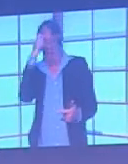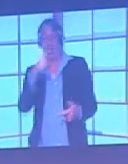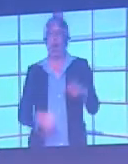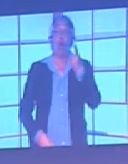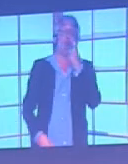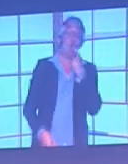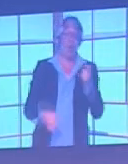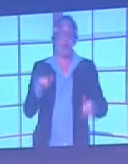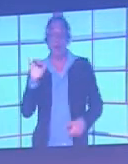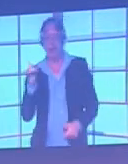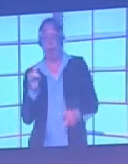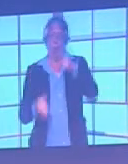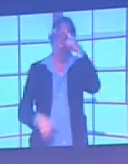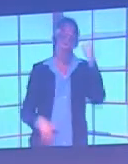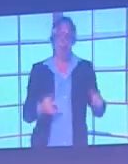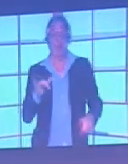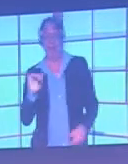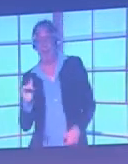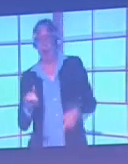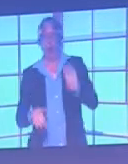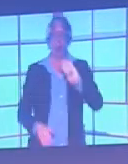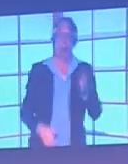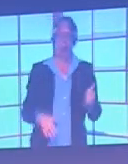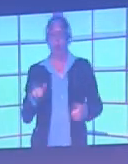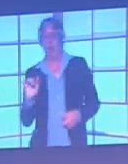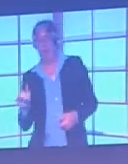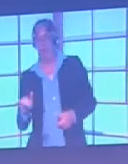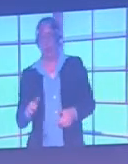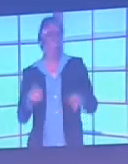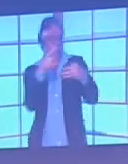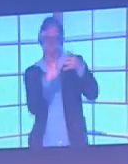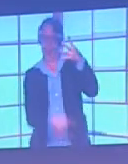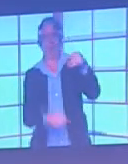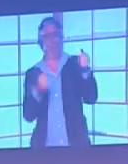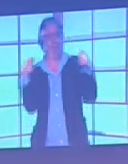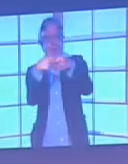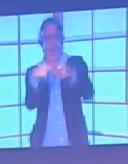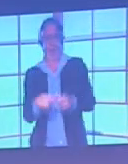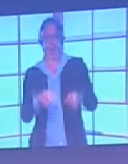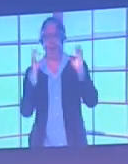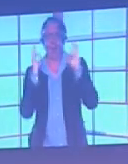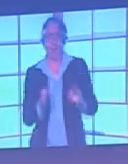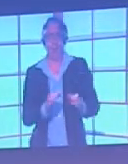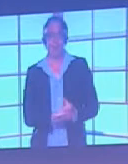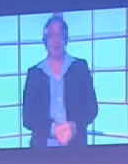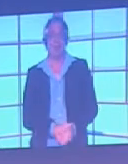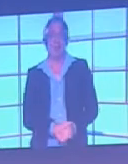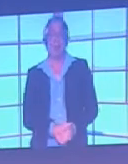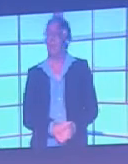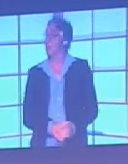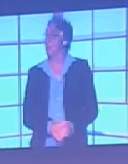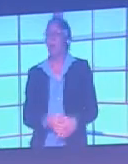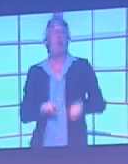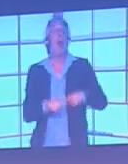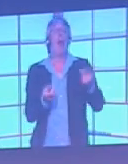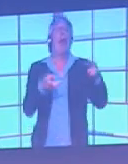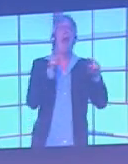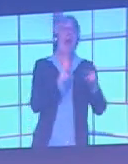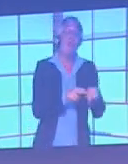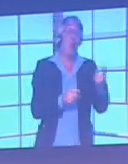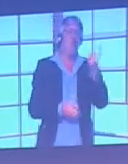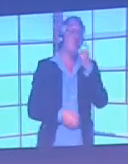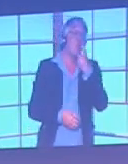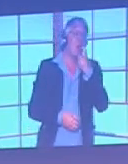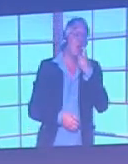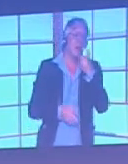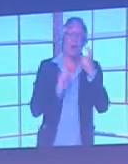black against yellow, blue against red, and blue against yellow, brilliant. However, when red's used, it should not ever be an all